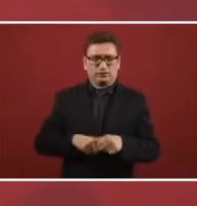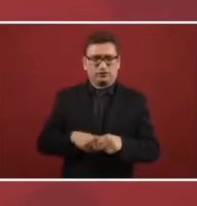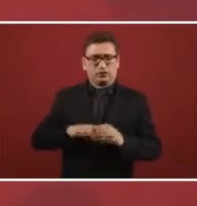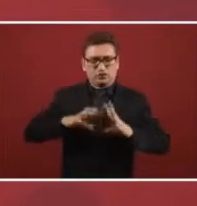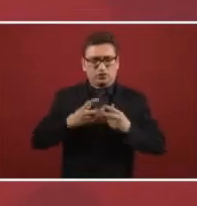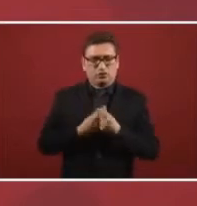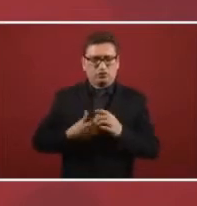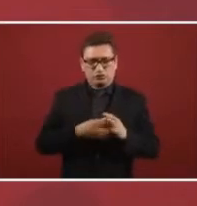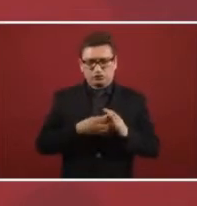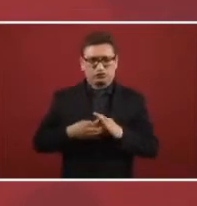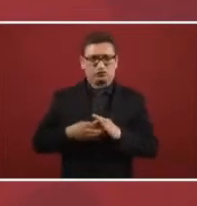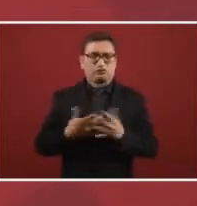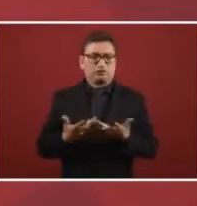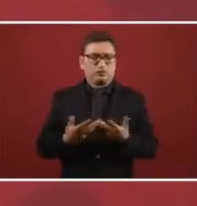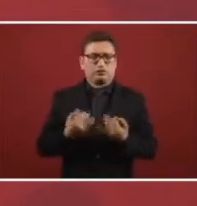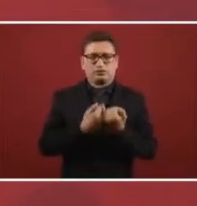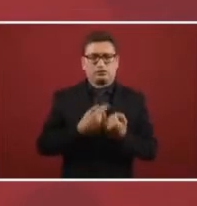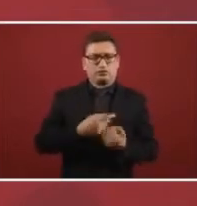federal police,